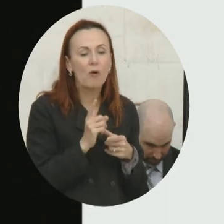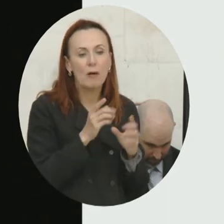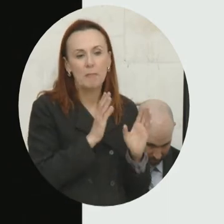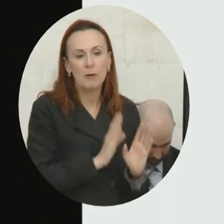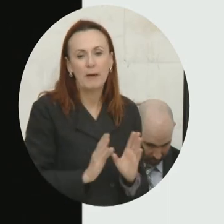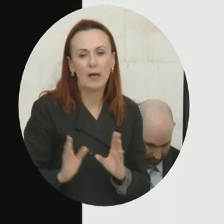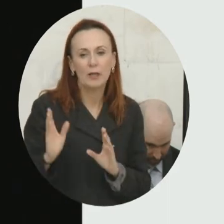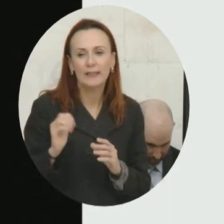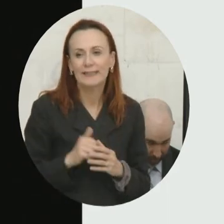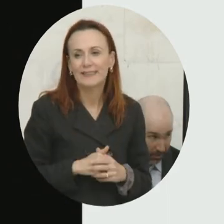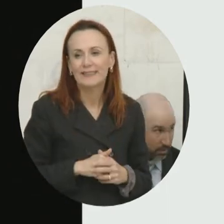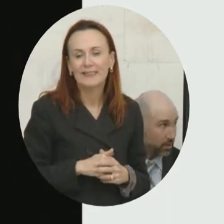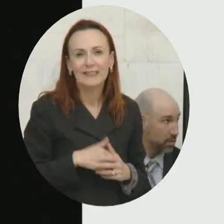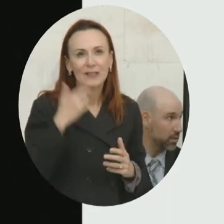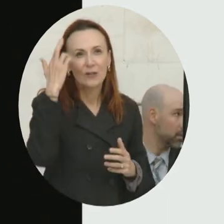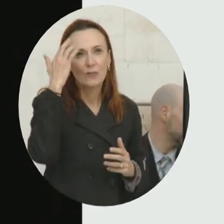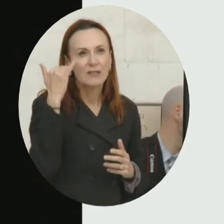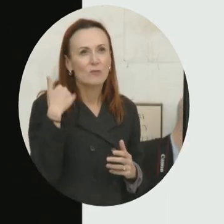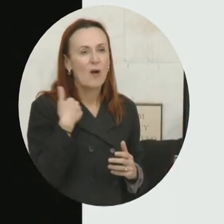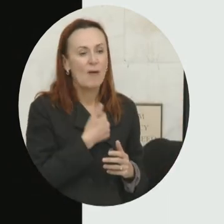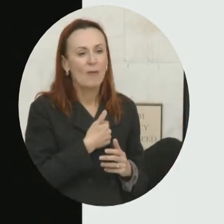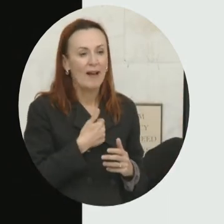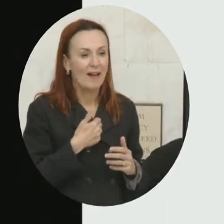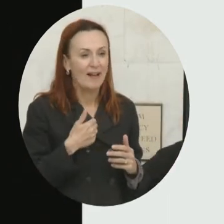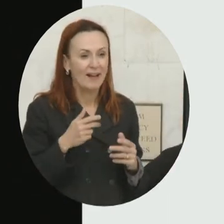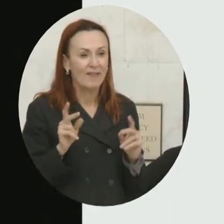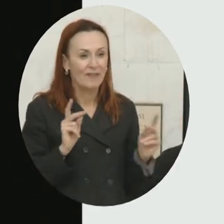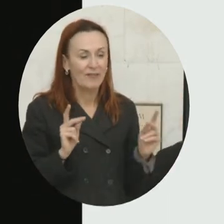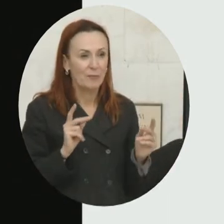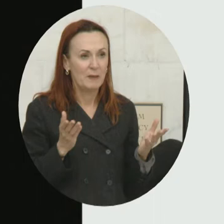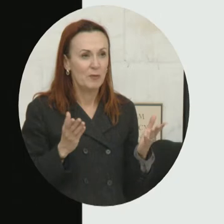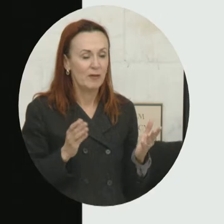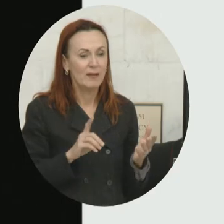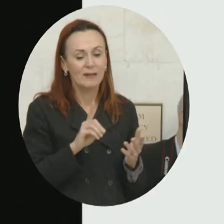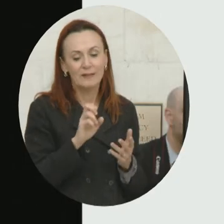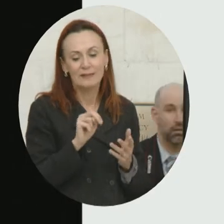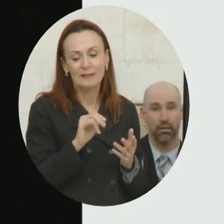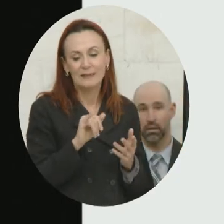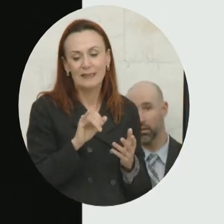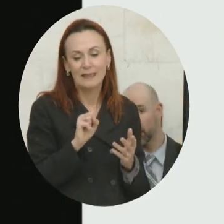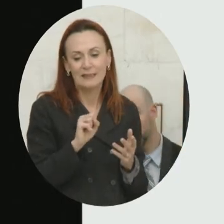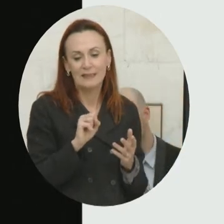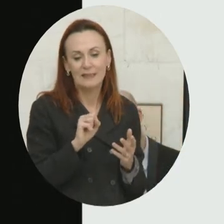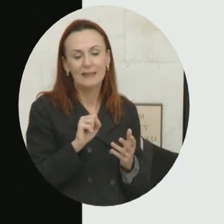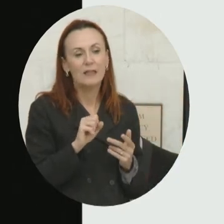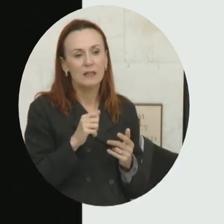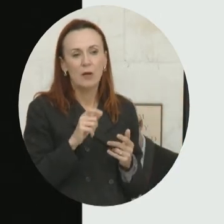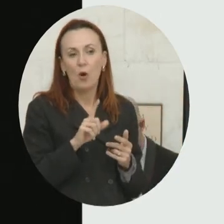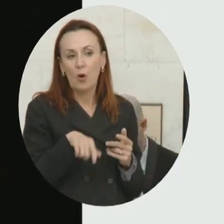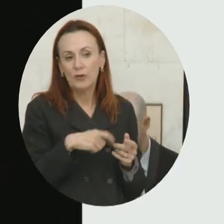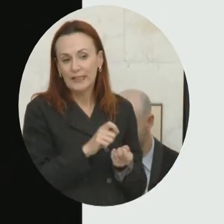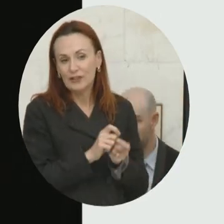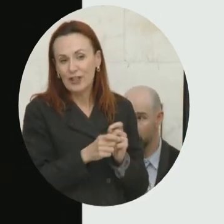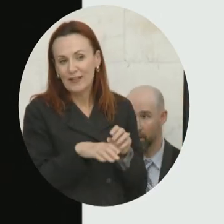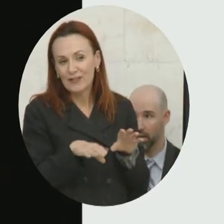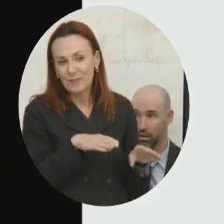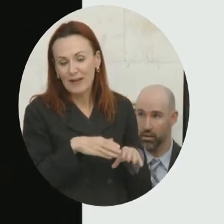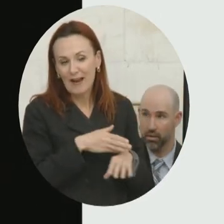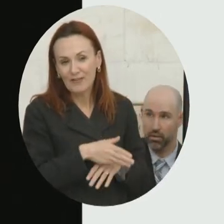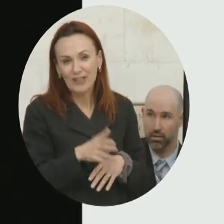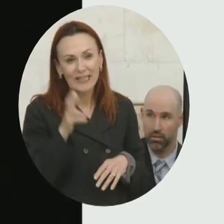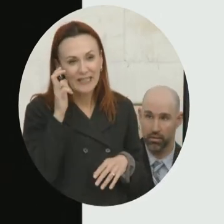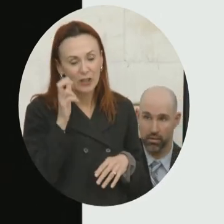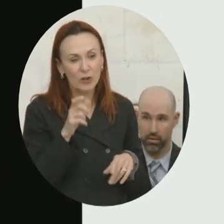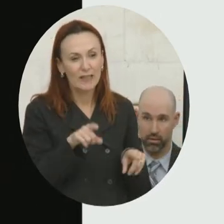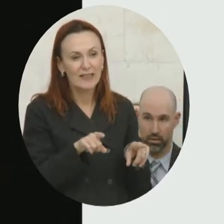Now, the reason why you have a little people in here is because, as Dennis Mileti will say, you really only change your behavior after hearing the same information